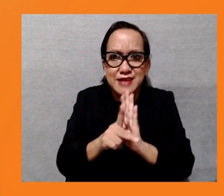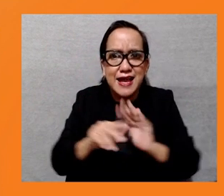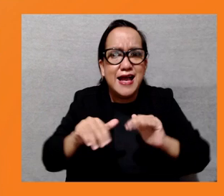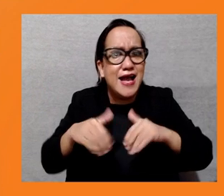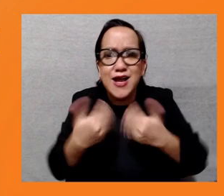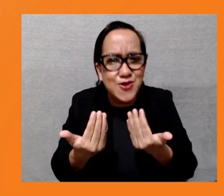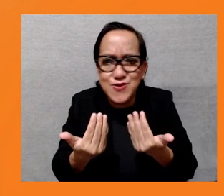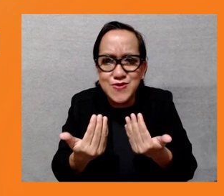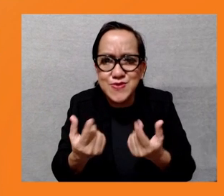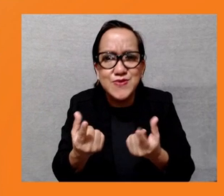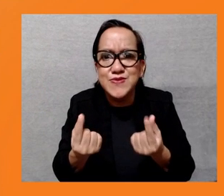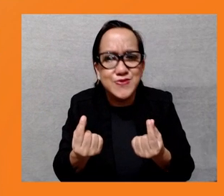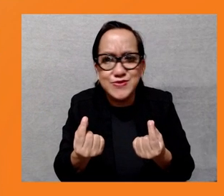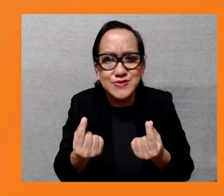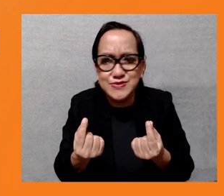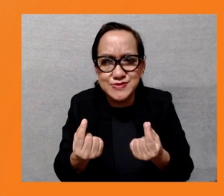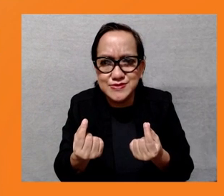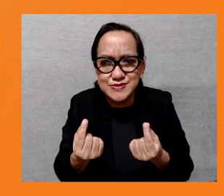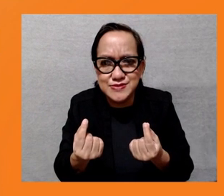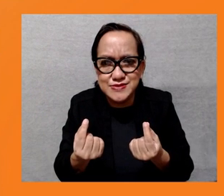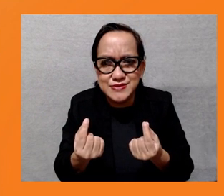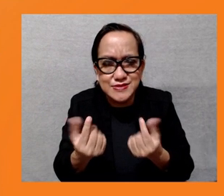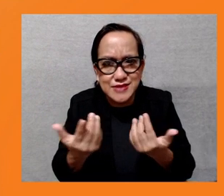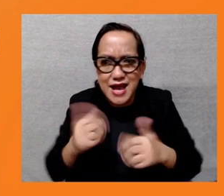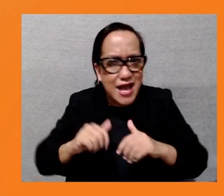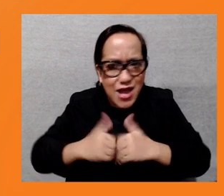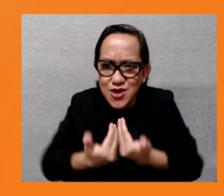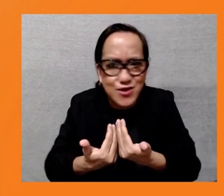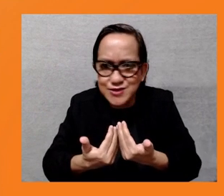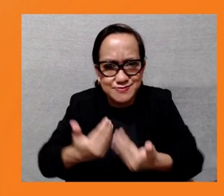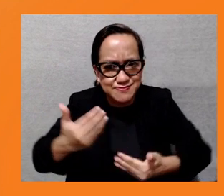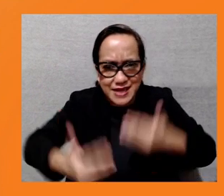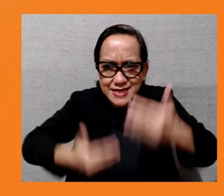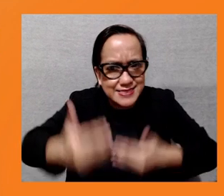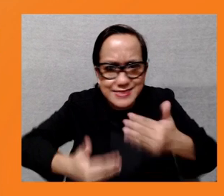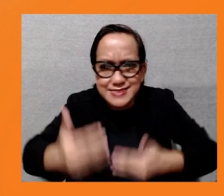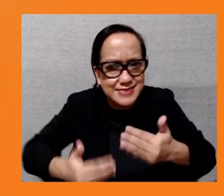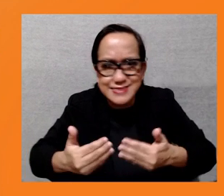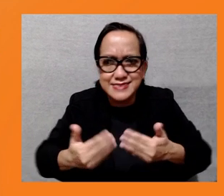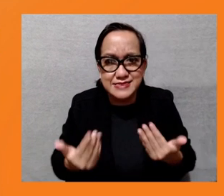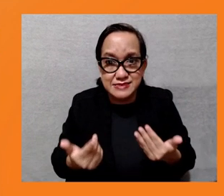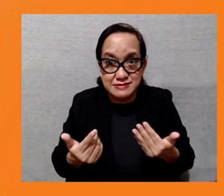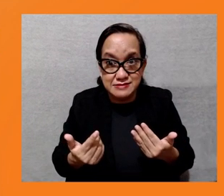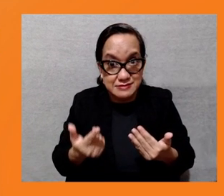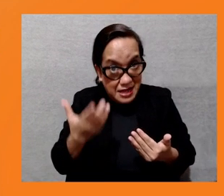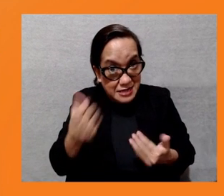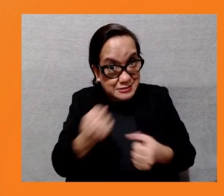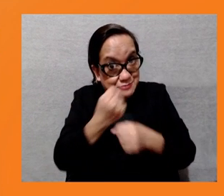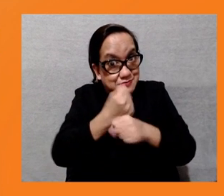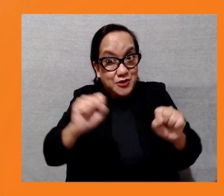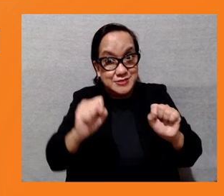safeguards delivery across different regional departments, as well as with the private sector operations department.